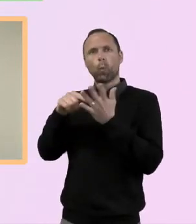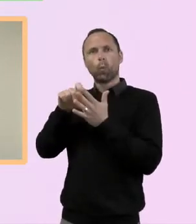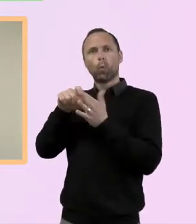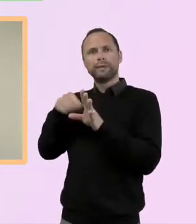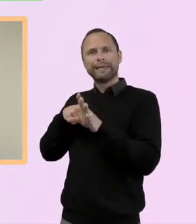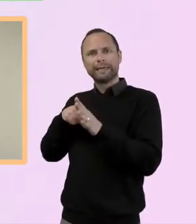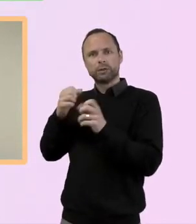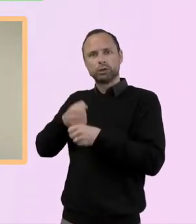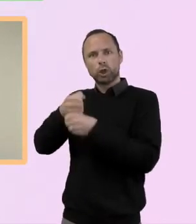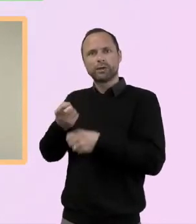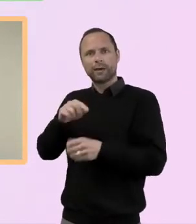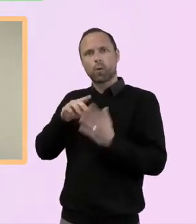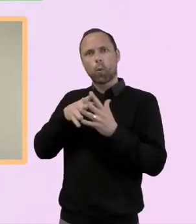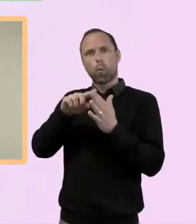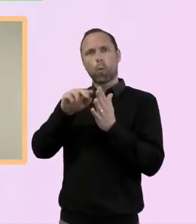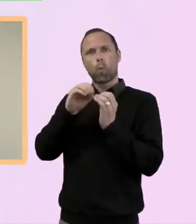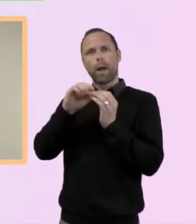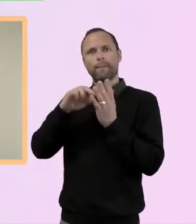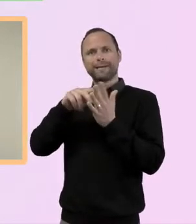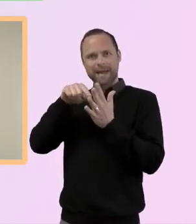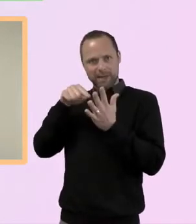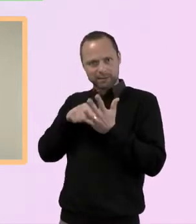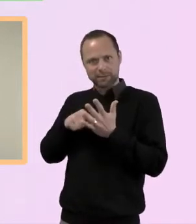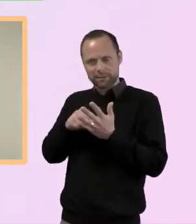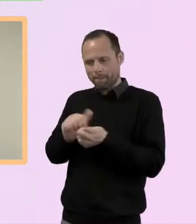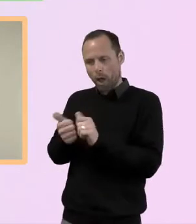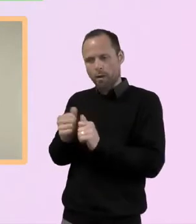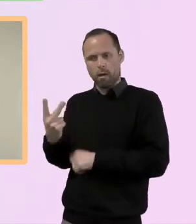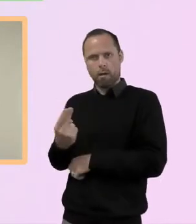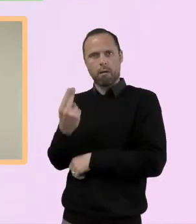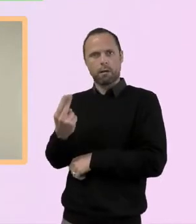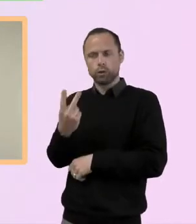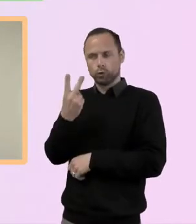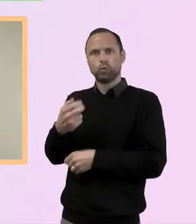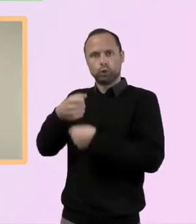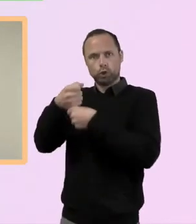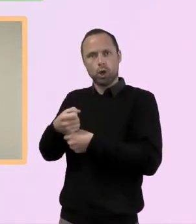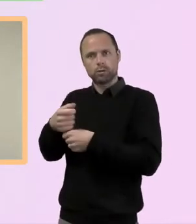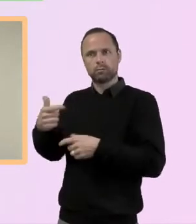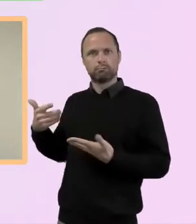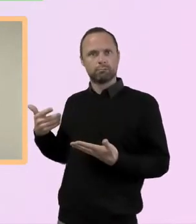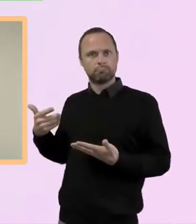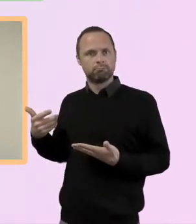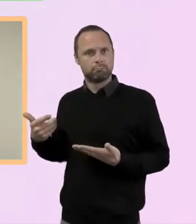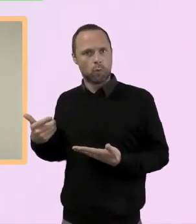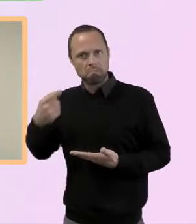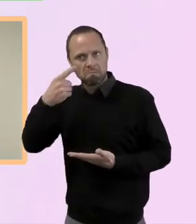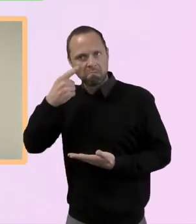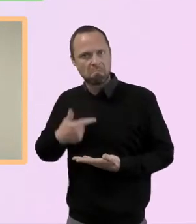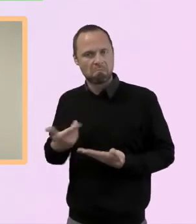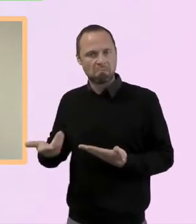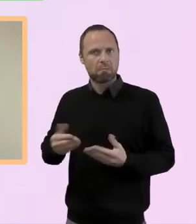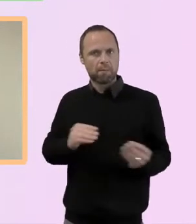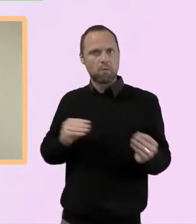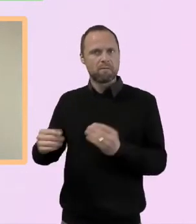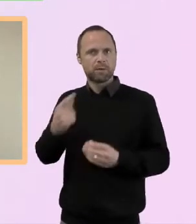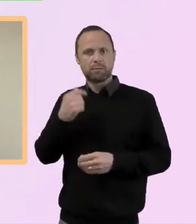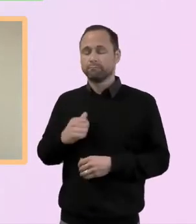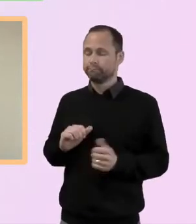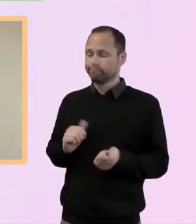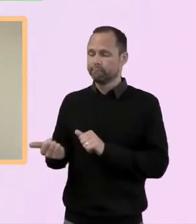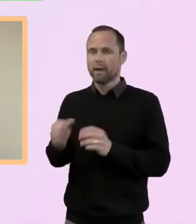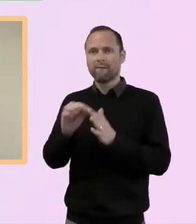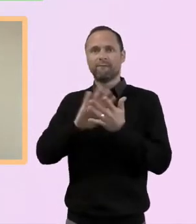Webnet together as a partnership. So yeah, that'll be exciting to see what happens with that. And over to Phil and Alice.